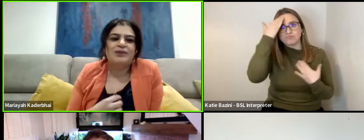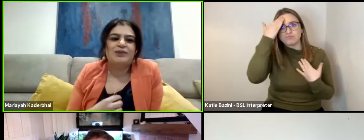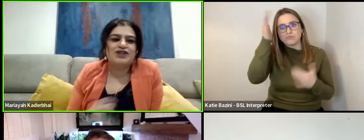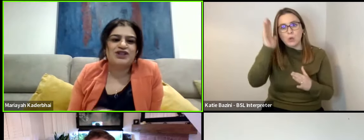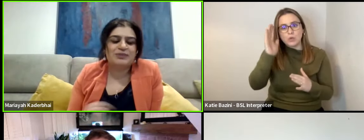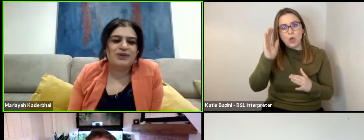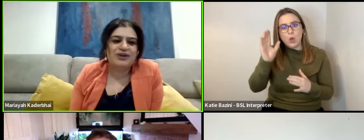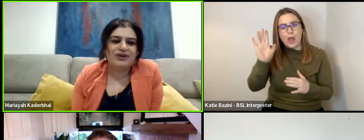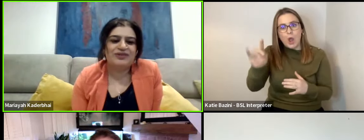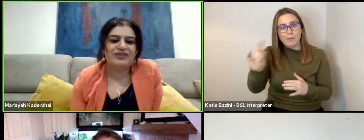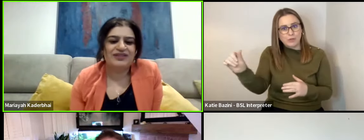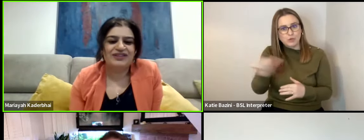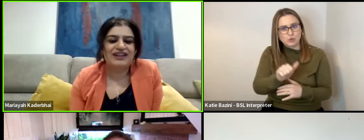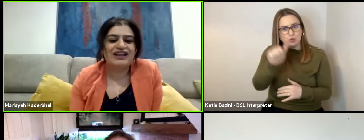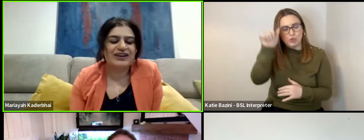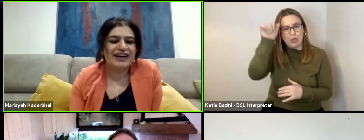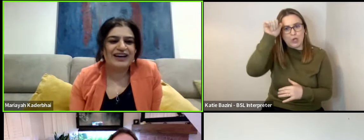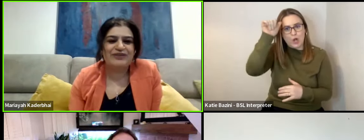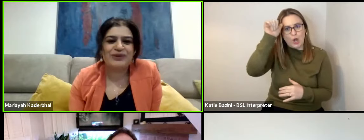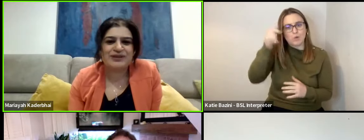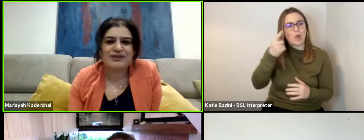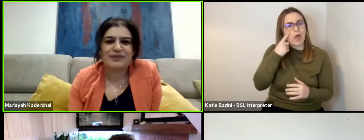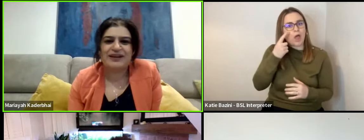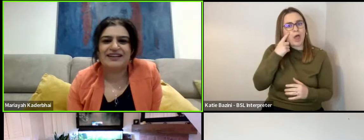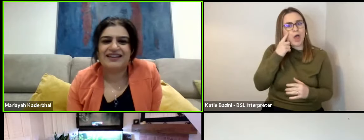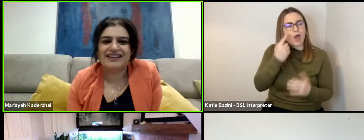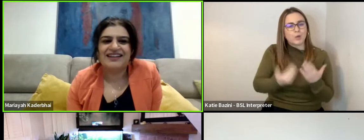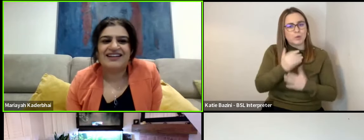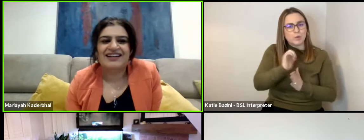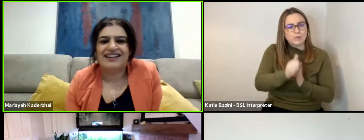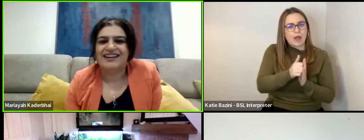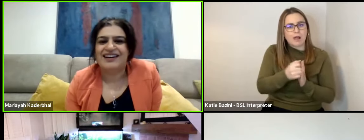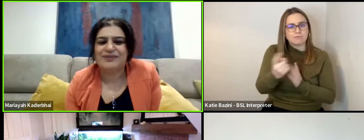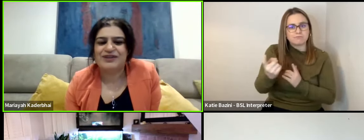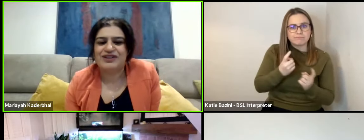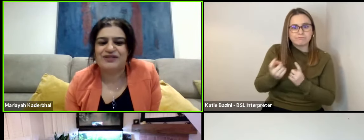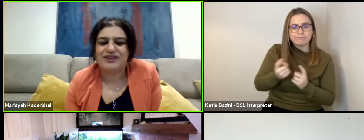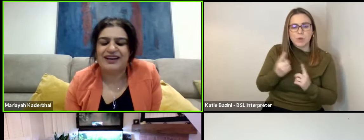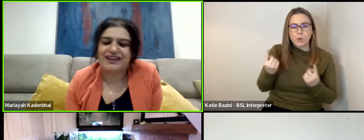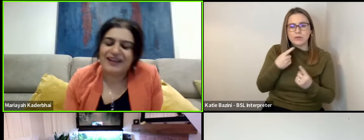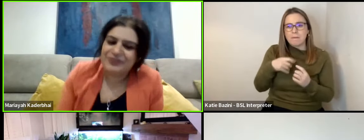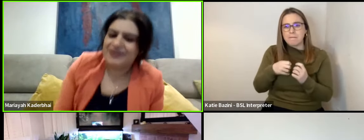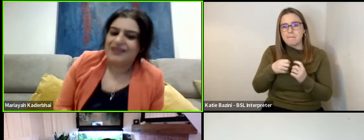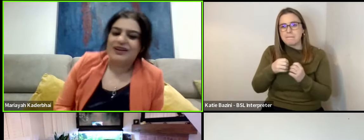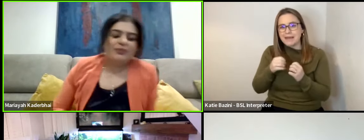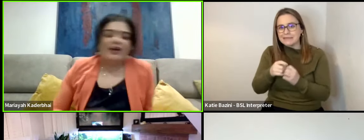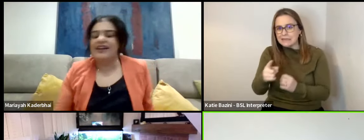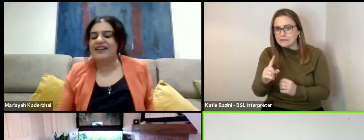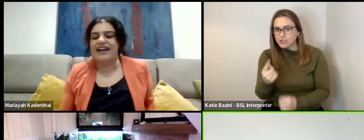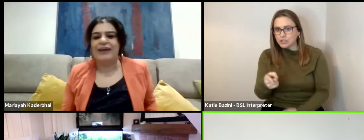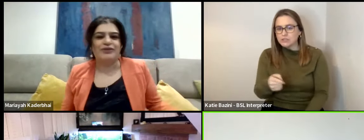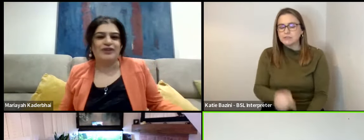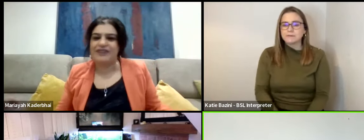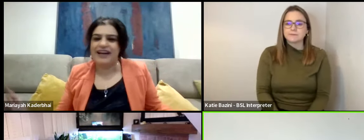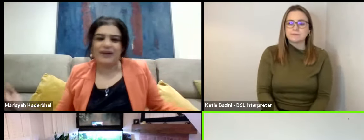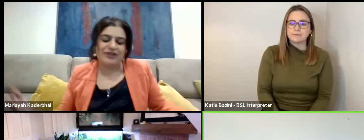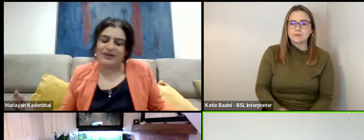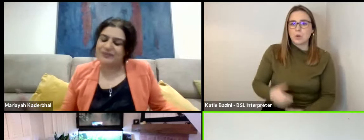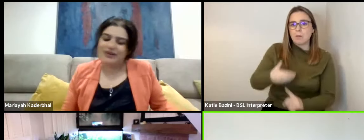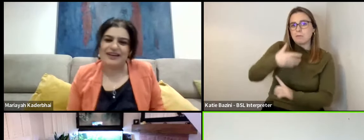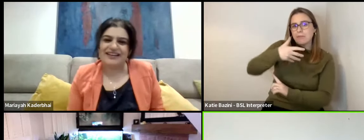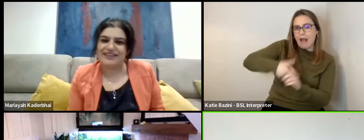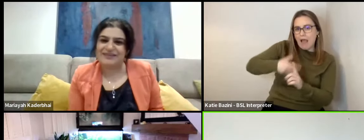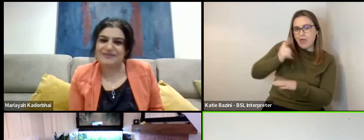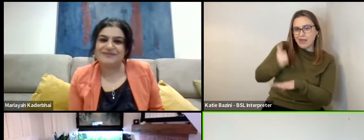home that people should be on the lookout for? So Benedict, I'll come to you if you can. Yeah. Behind the camera, in front of the